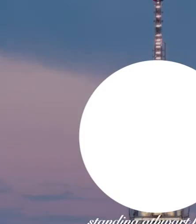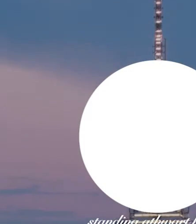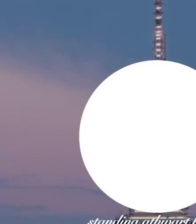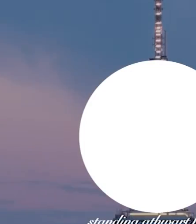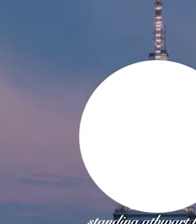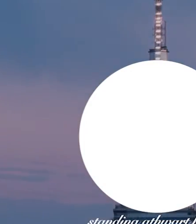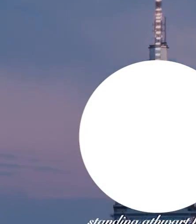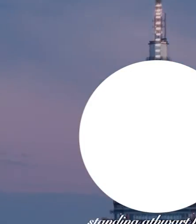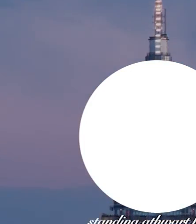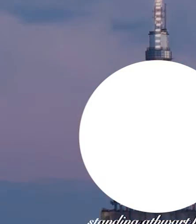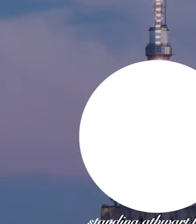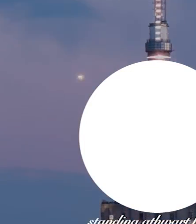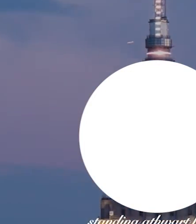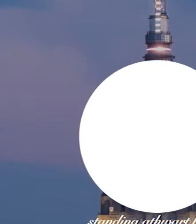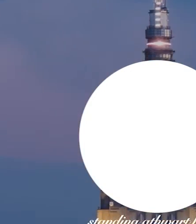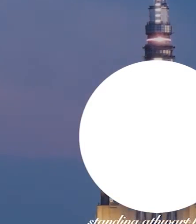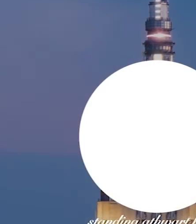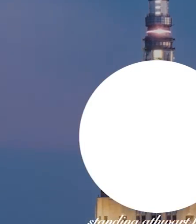We'll be right back.